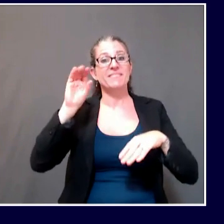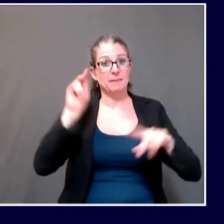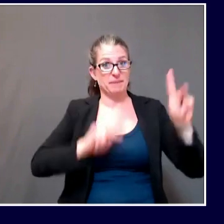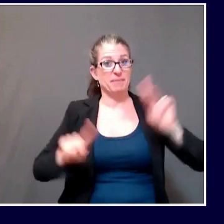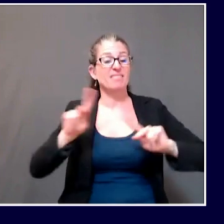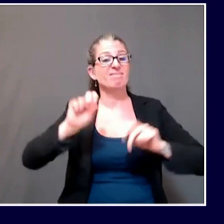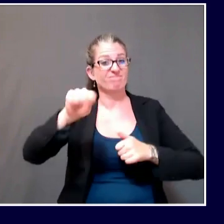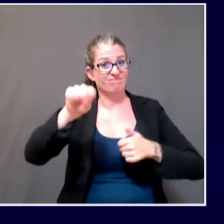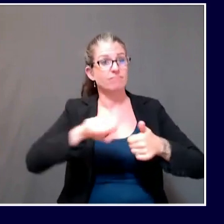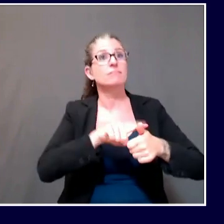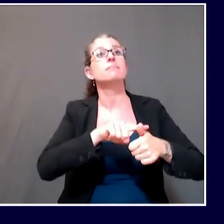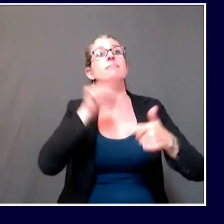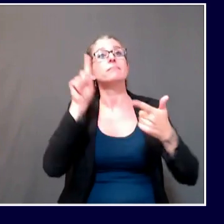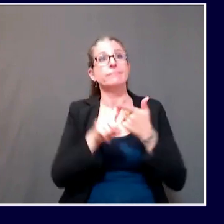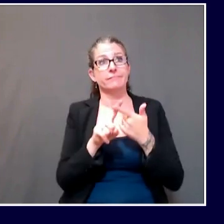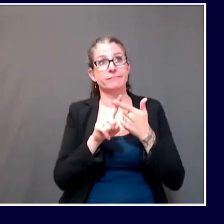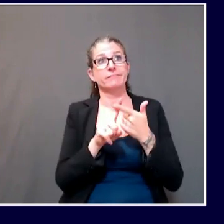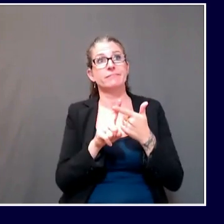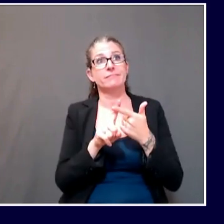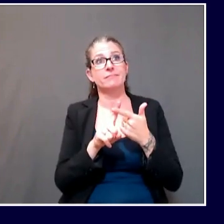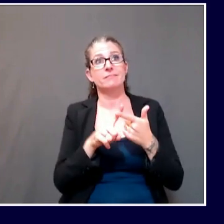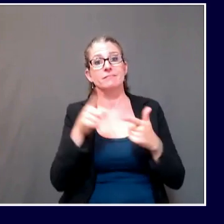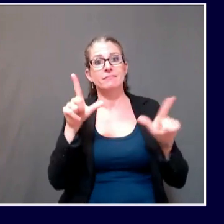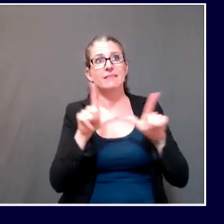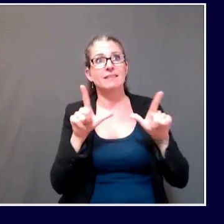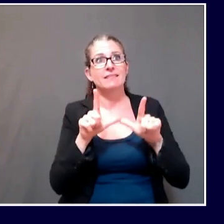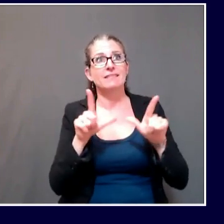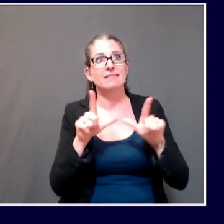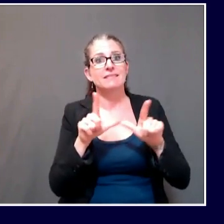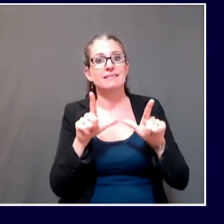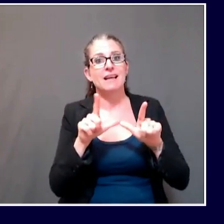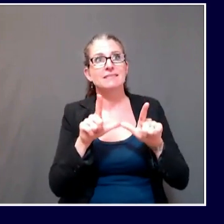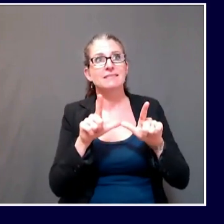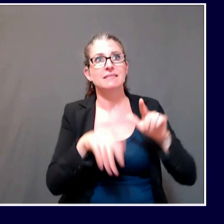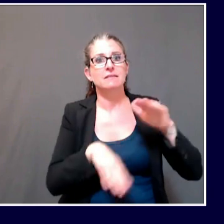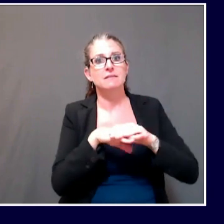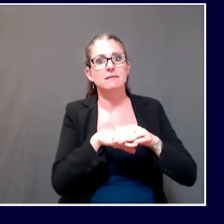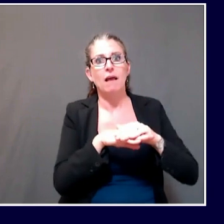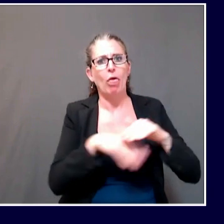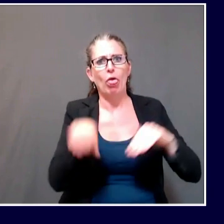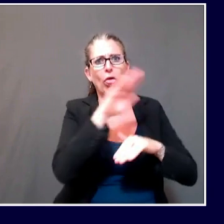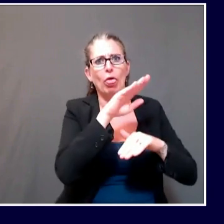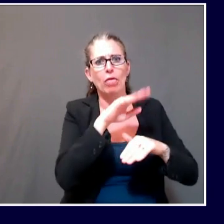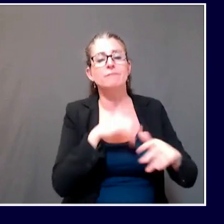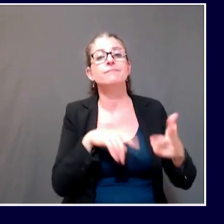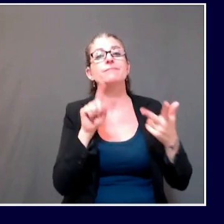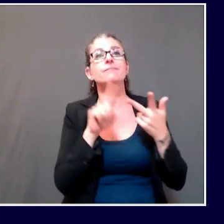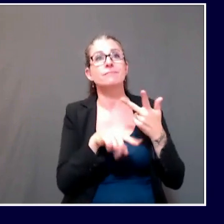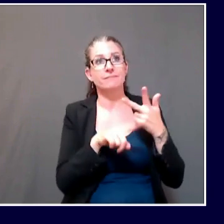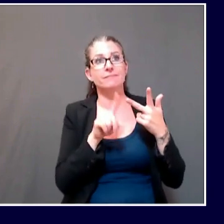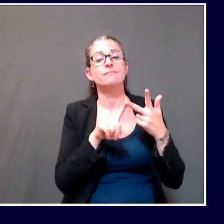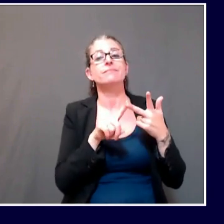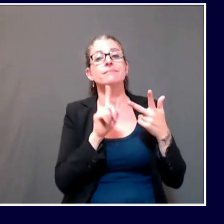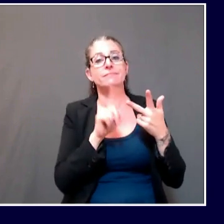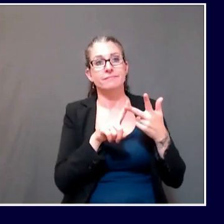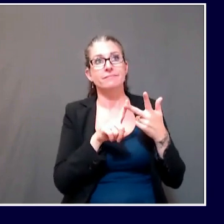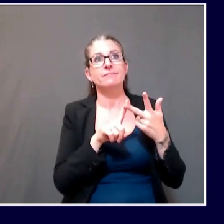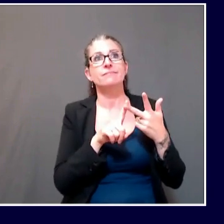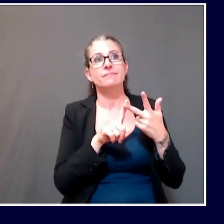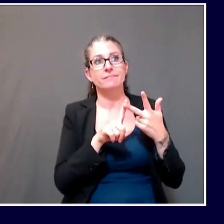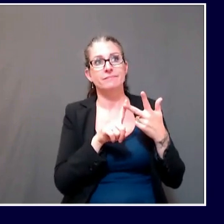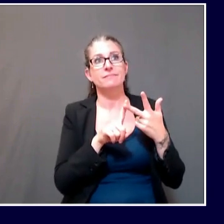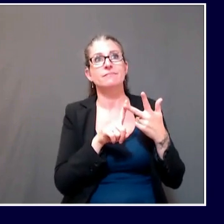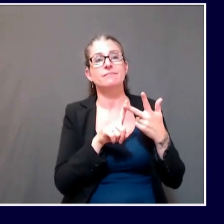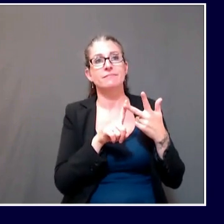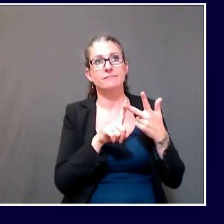capacity of their license as an eating establishment, that one as well, but also for exceeding the